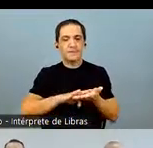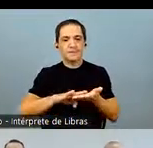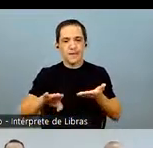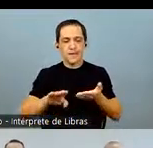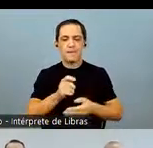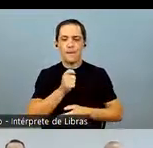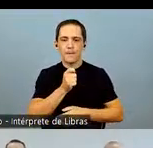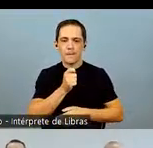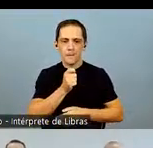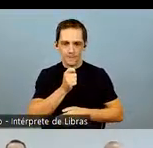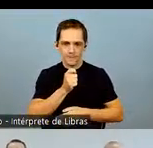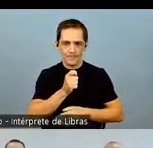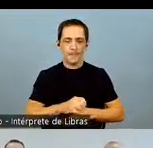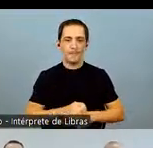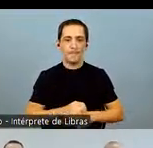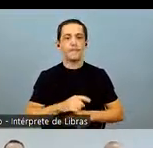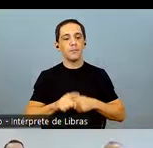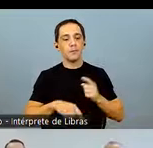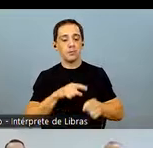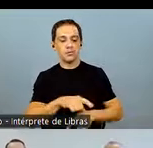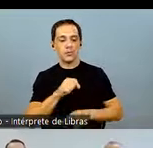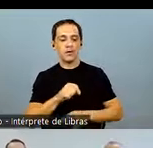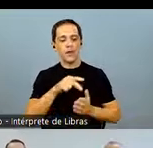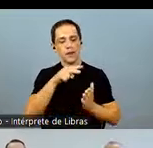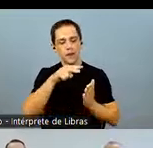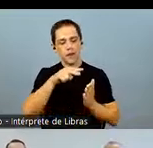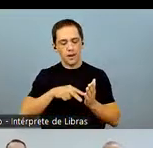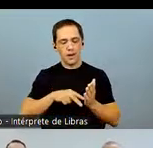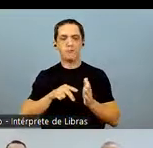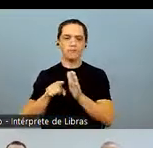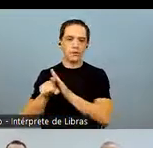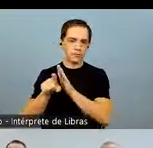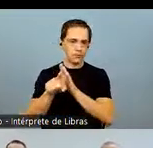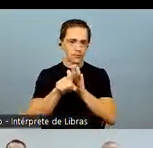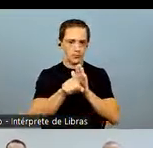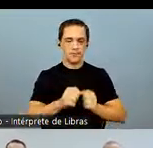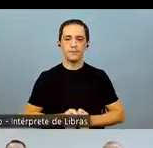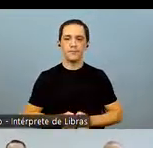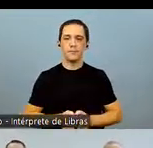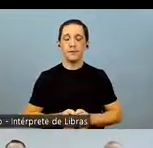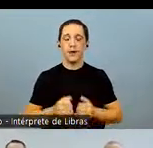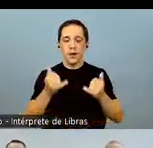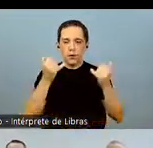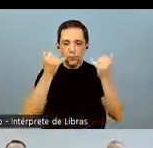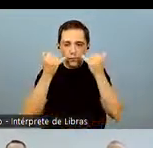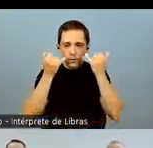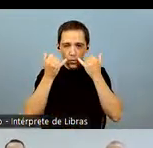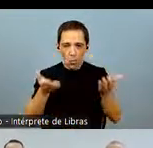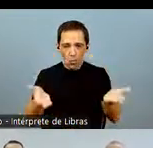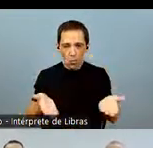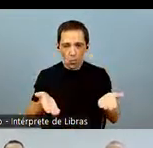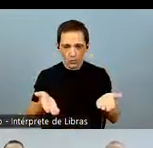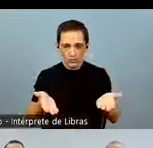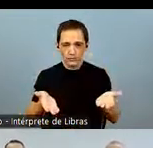question read, please write no mic at the end of the question. We would like to let you know that the